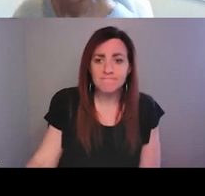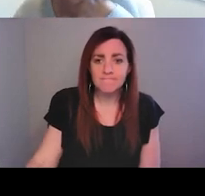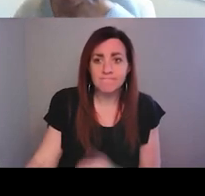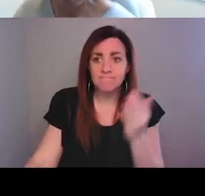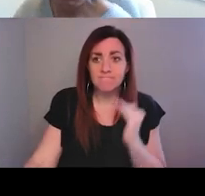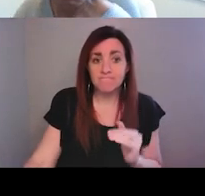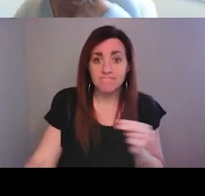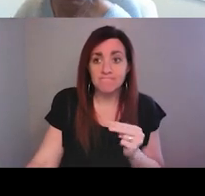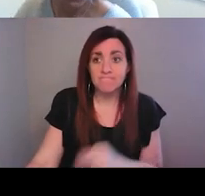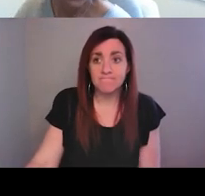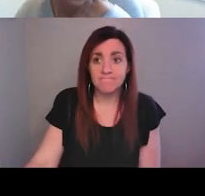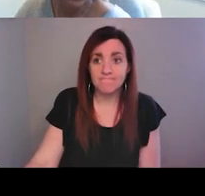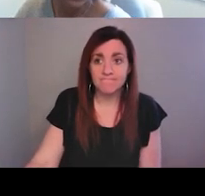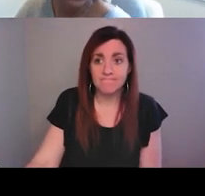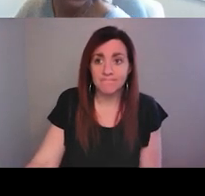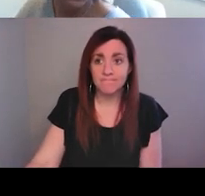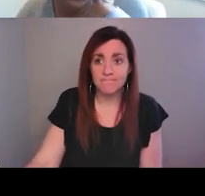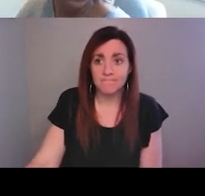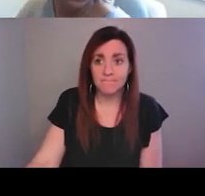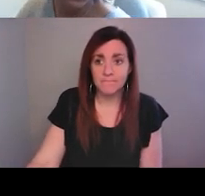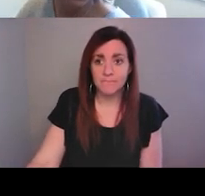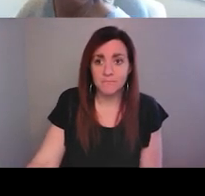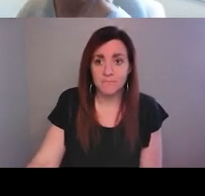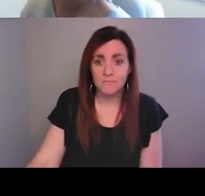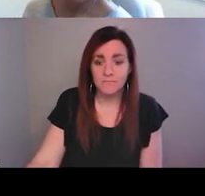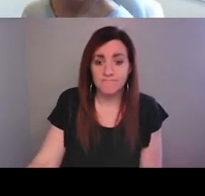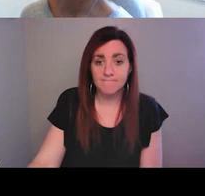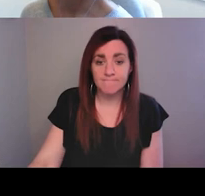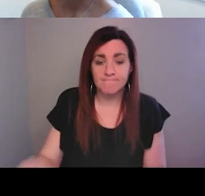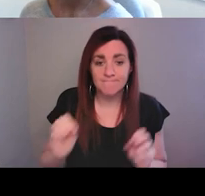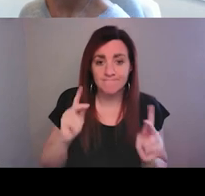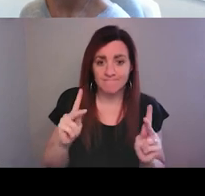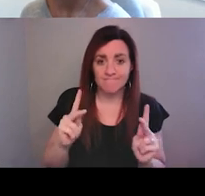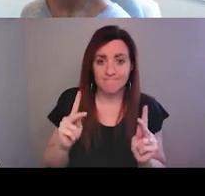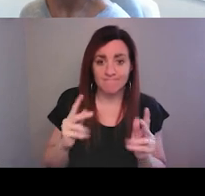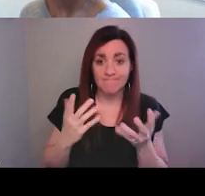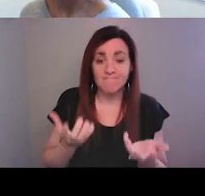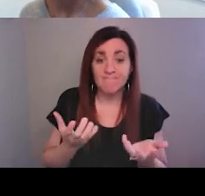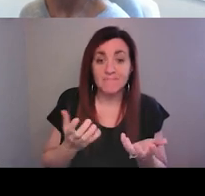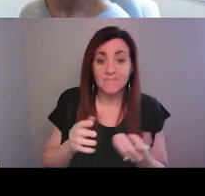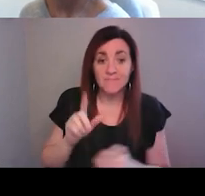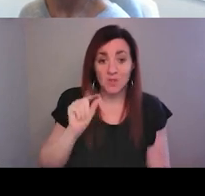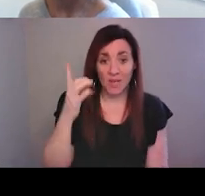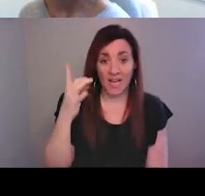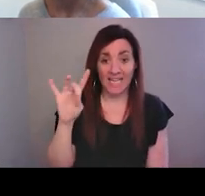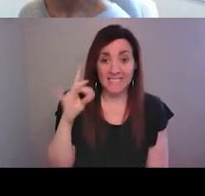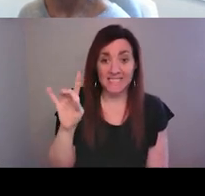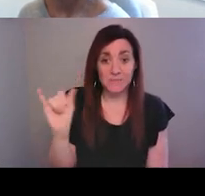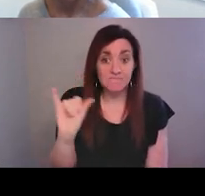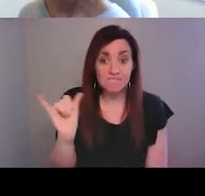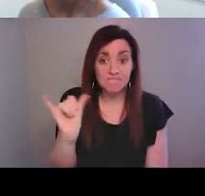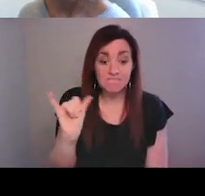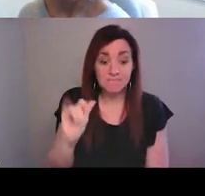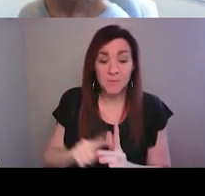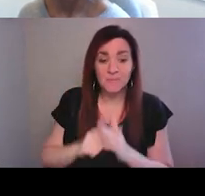right. So 2018 also, we started